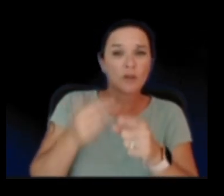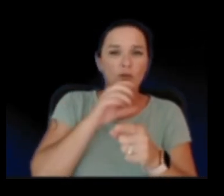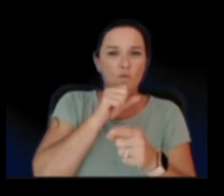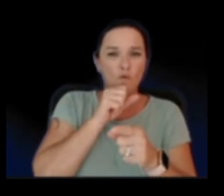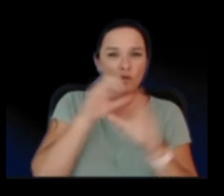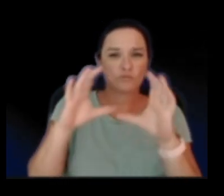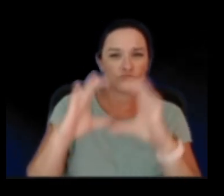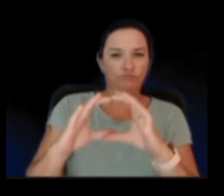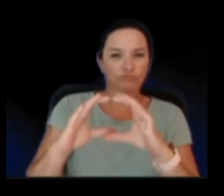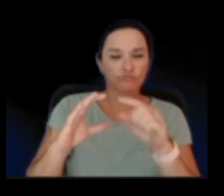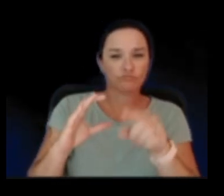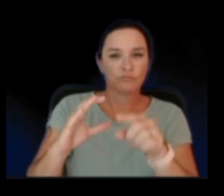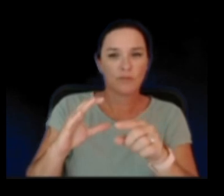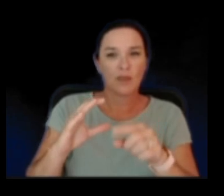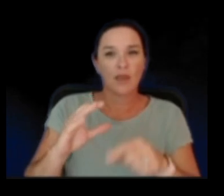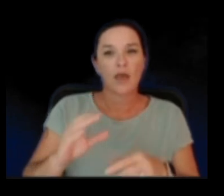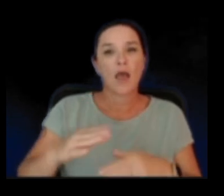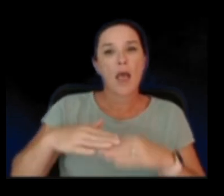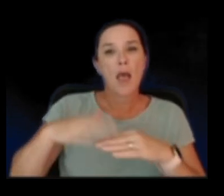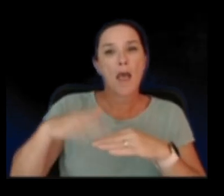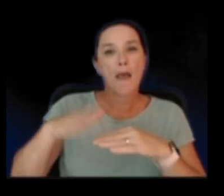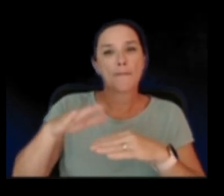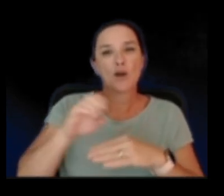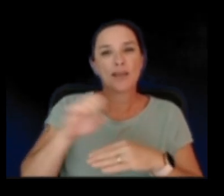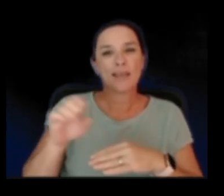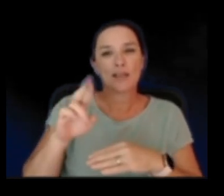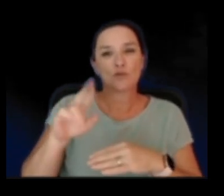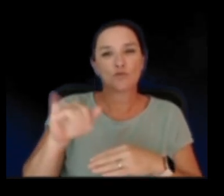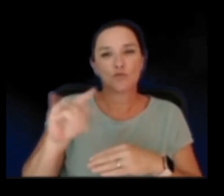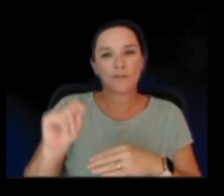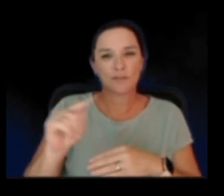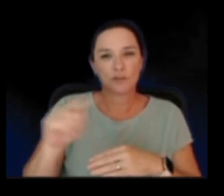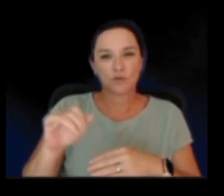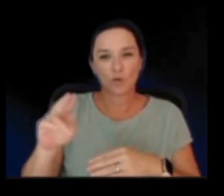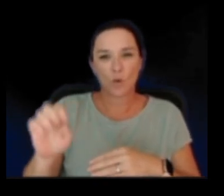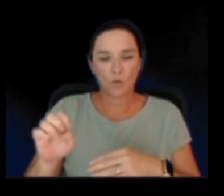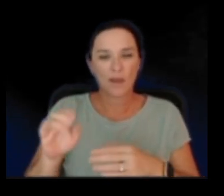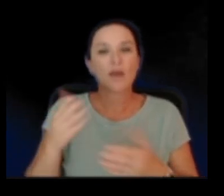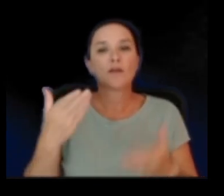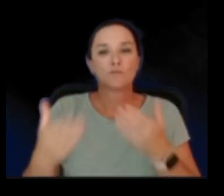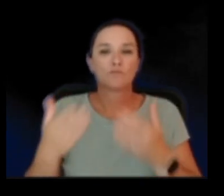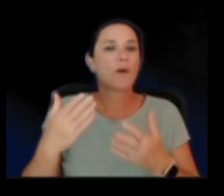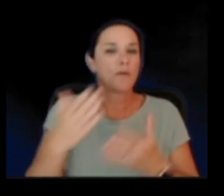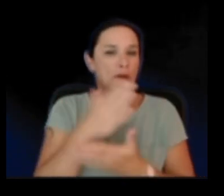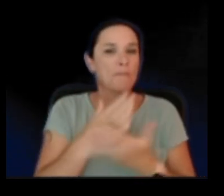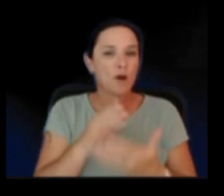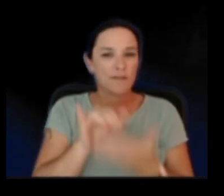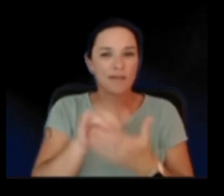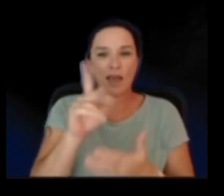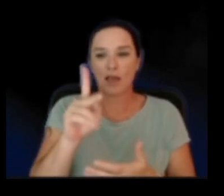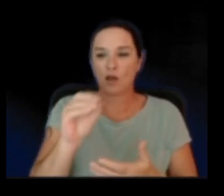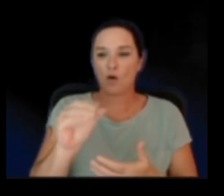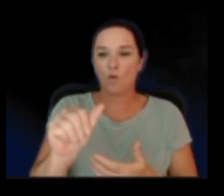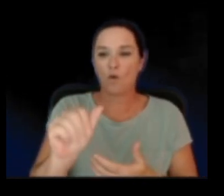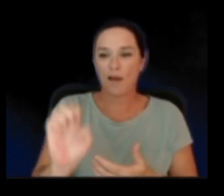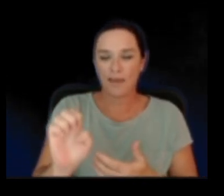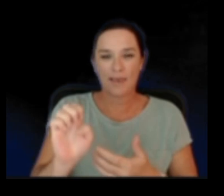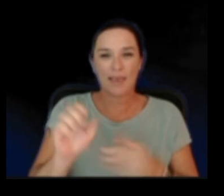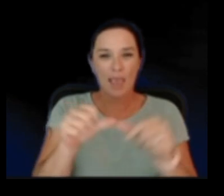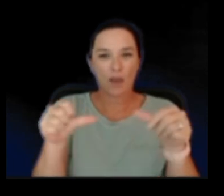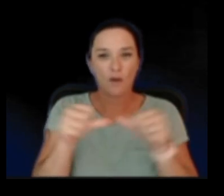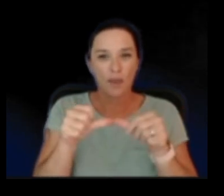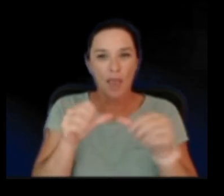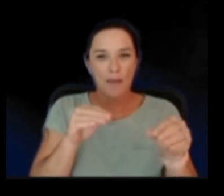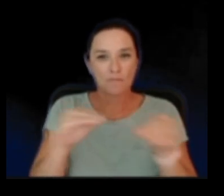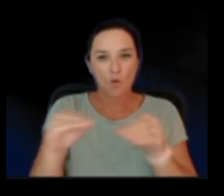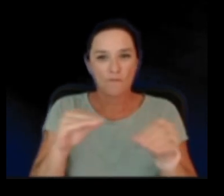known as Upper East Rift Zone, that is likely part of this whole Kaua'e triangle that's still adjusting and moving. We've seen the same area activate in